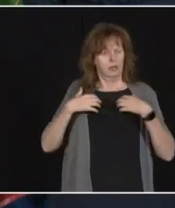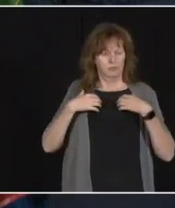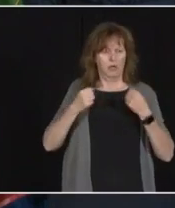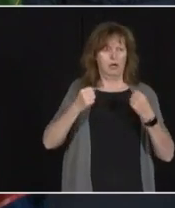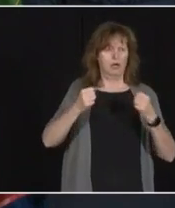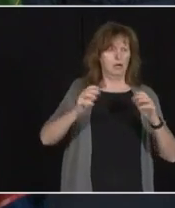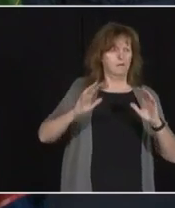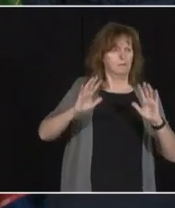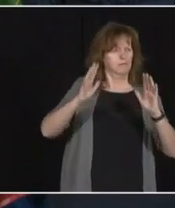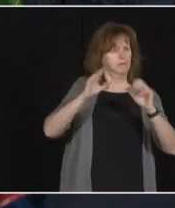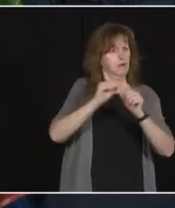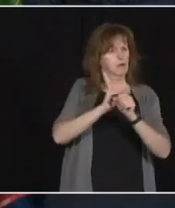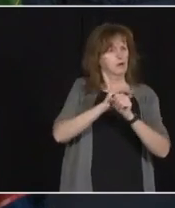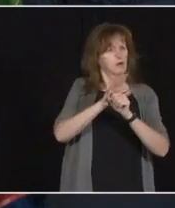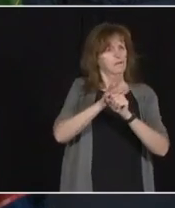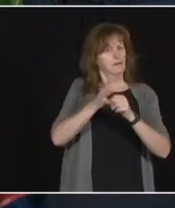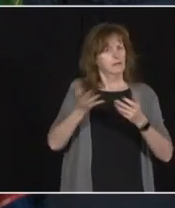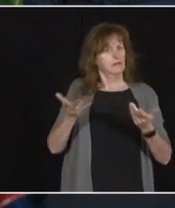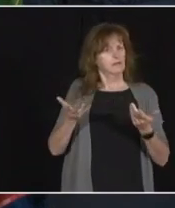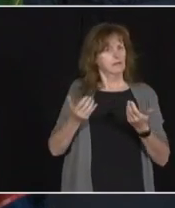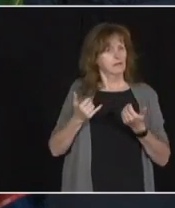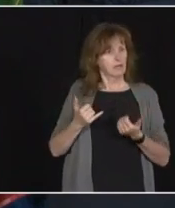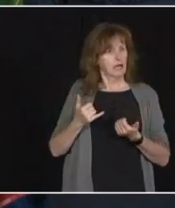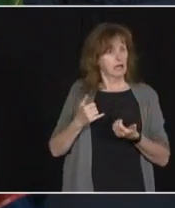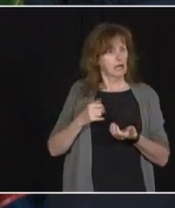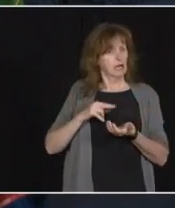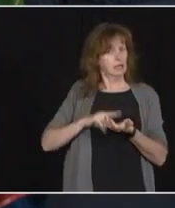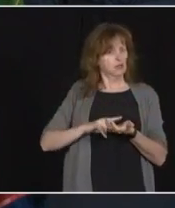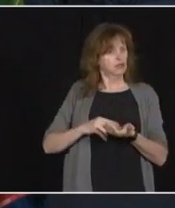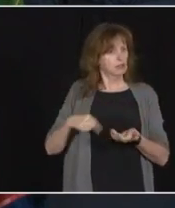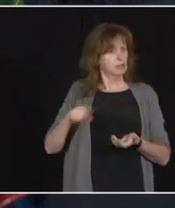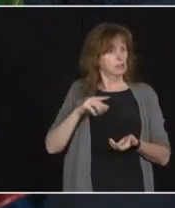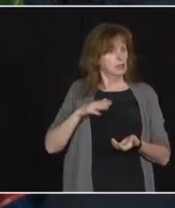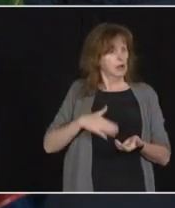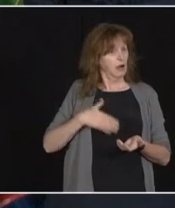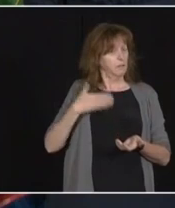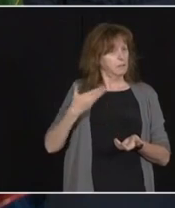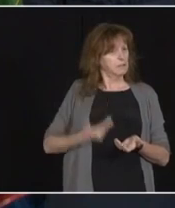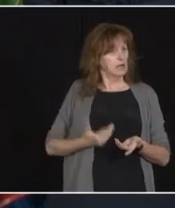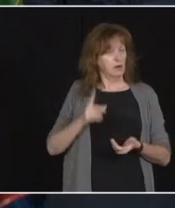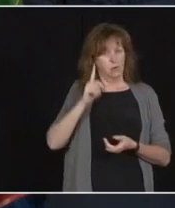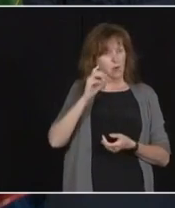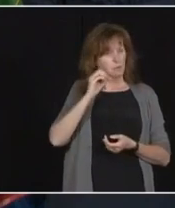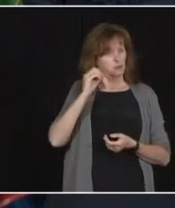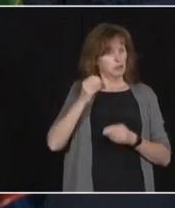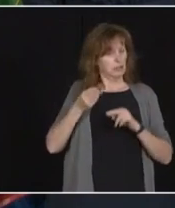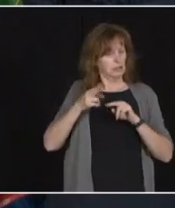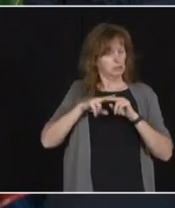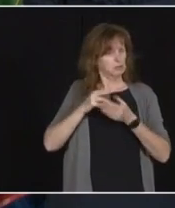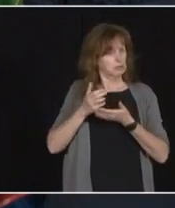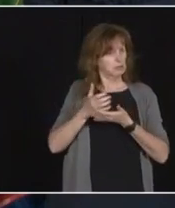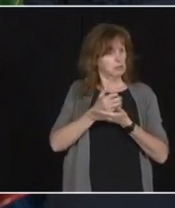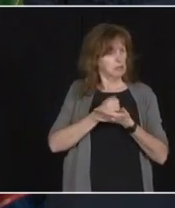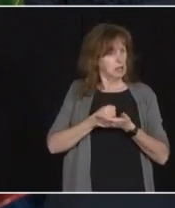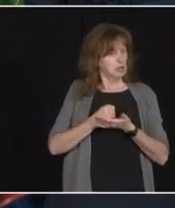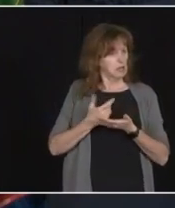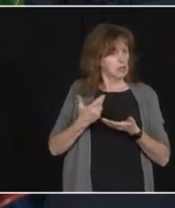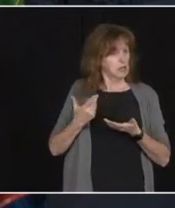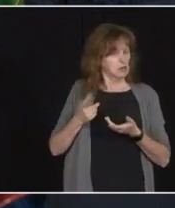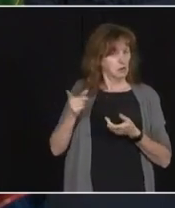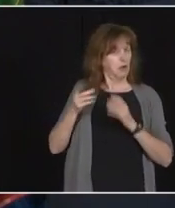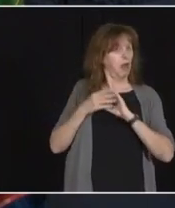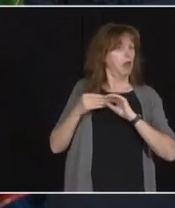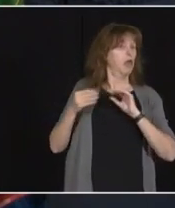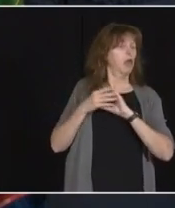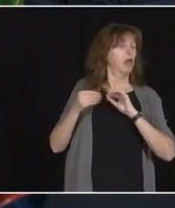angry that their recent arbitrated 1% pay increase doesn't really reflect what you're saying. They say your government's